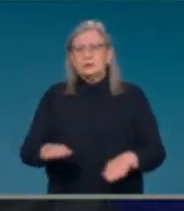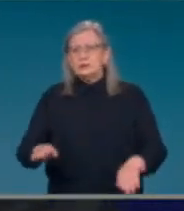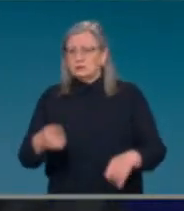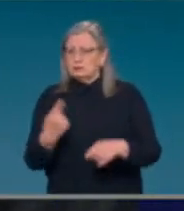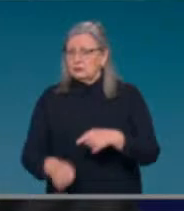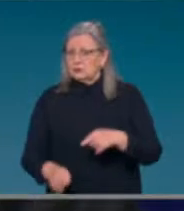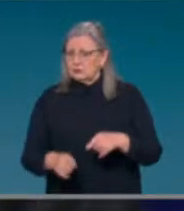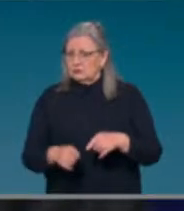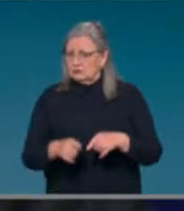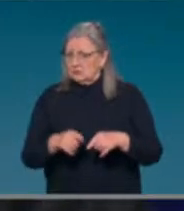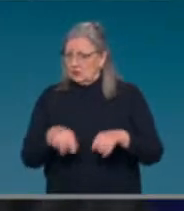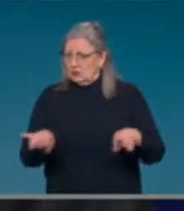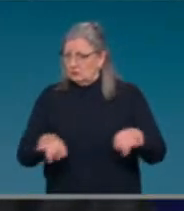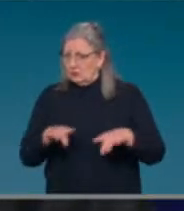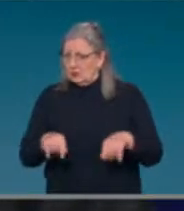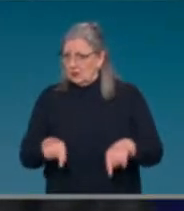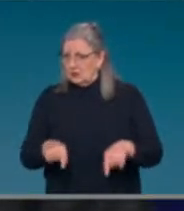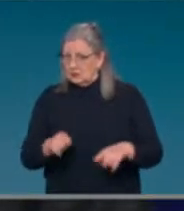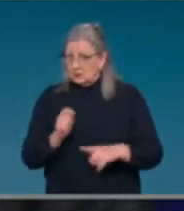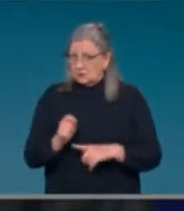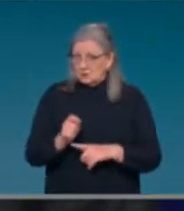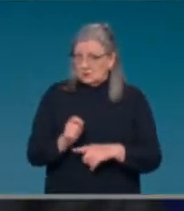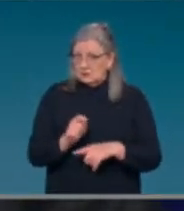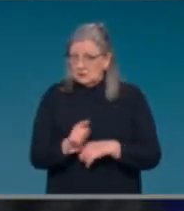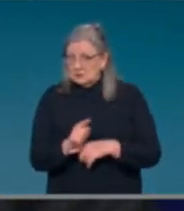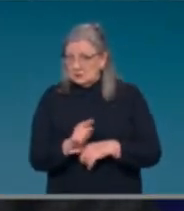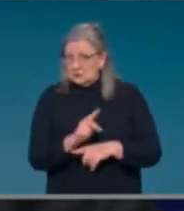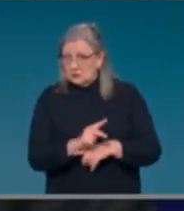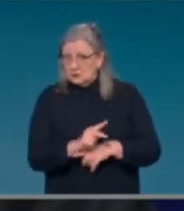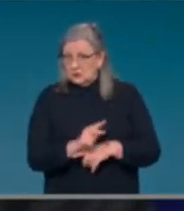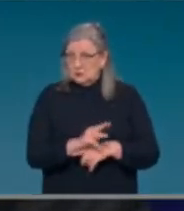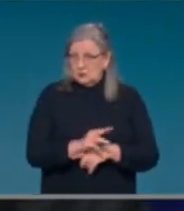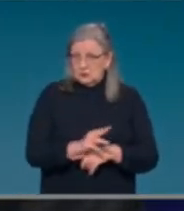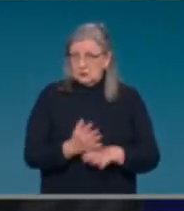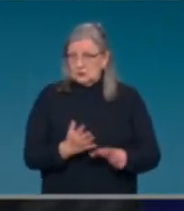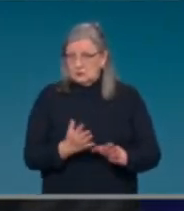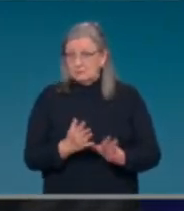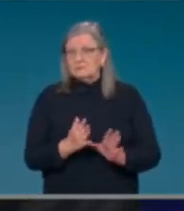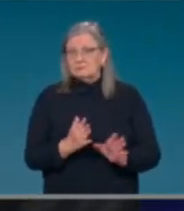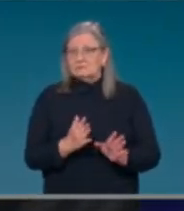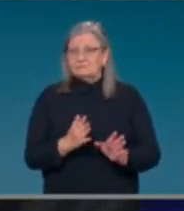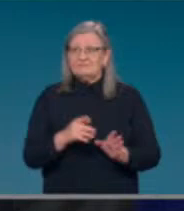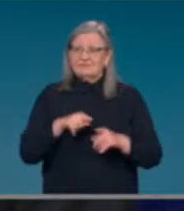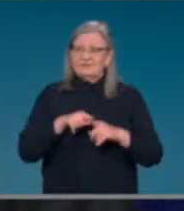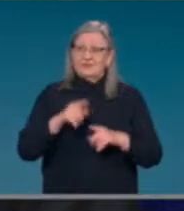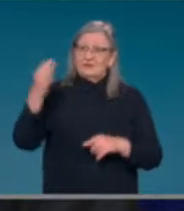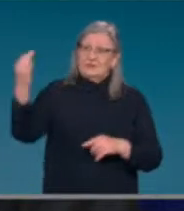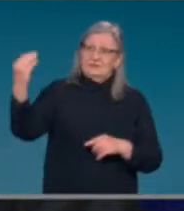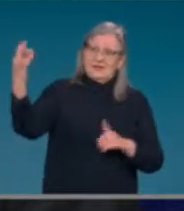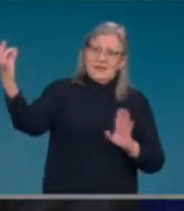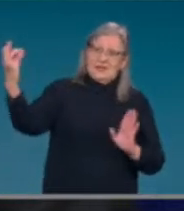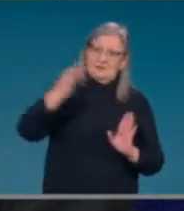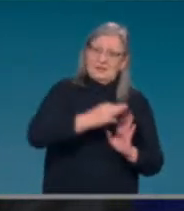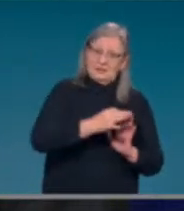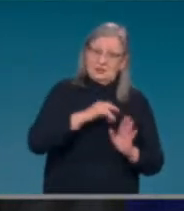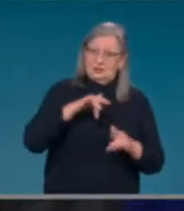we've got an incomplete application. It's not in the full final format. So, it's not a legally